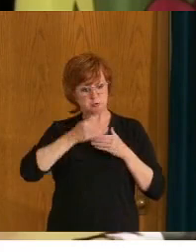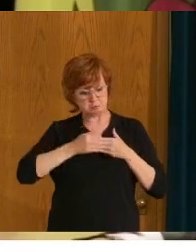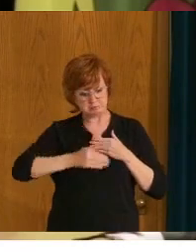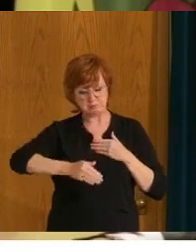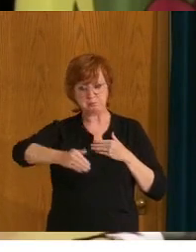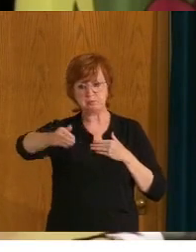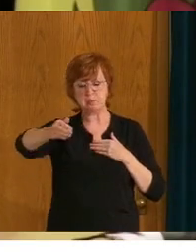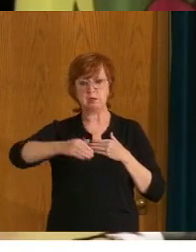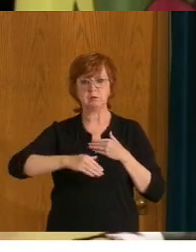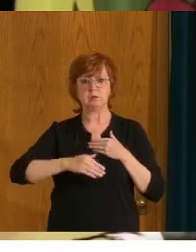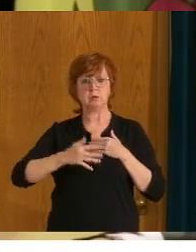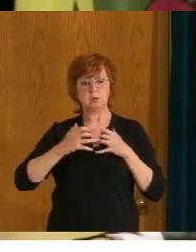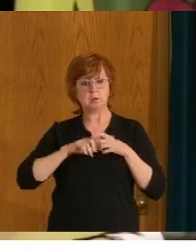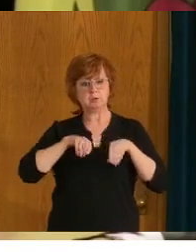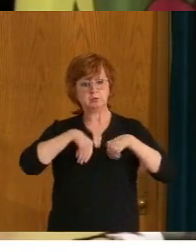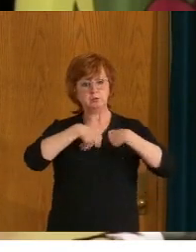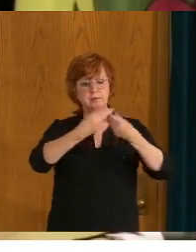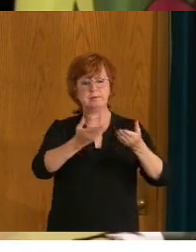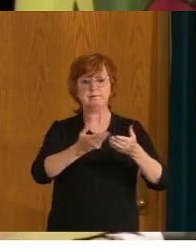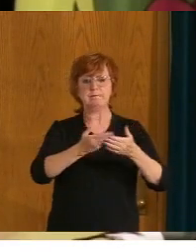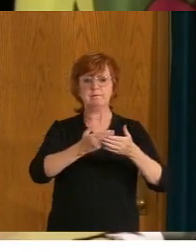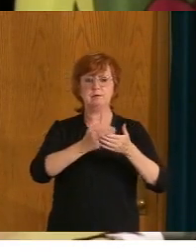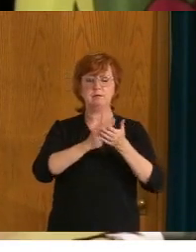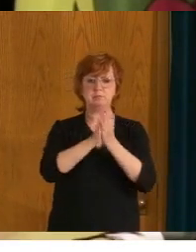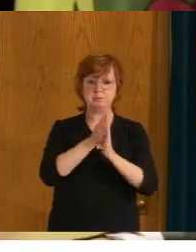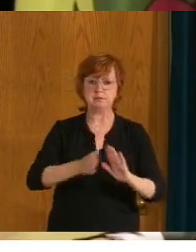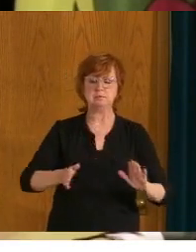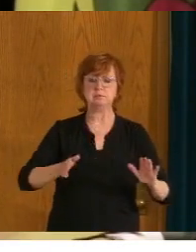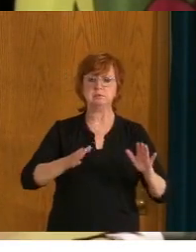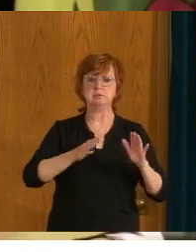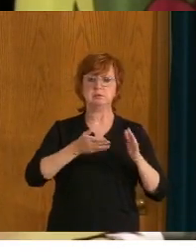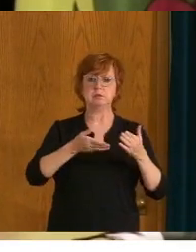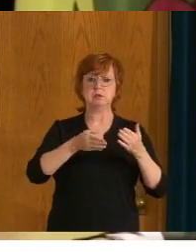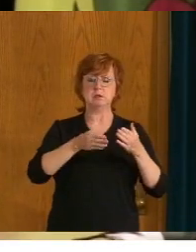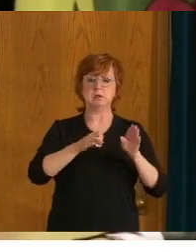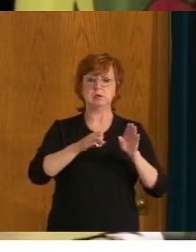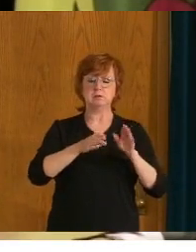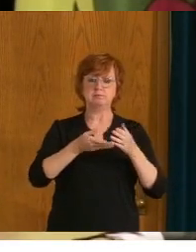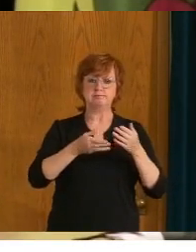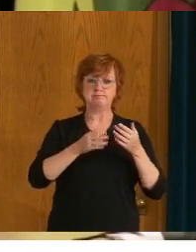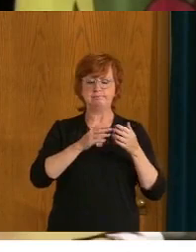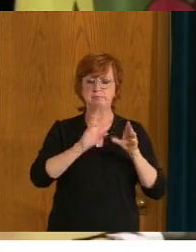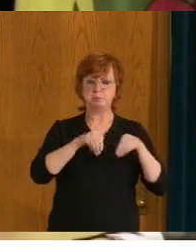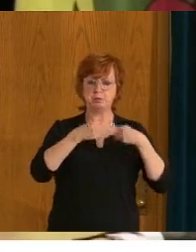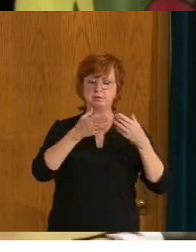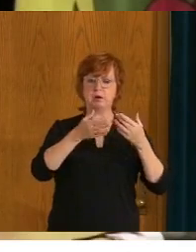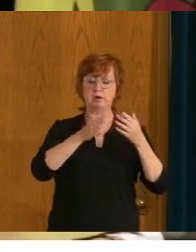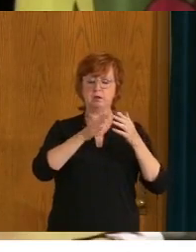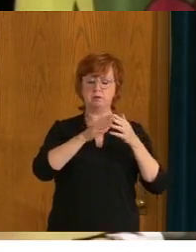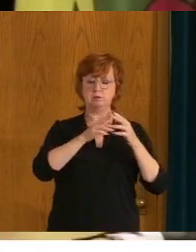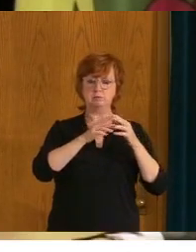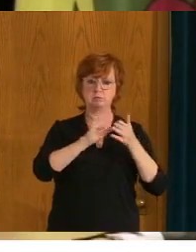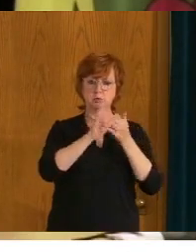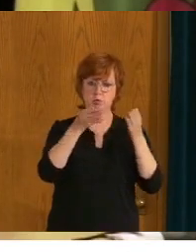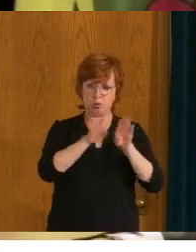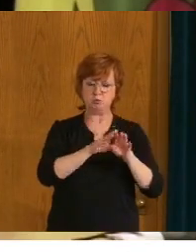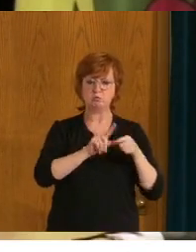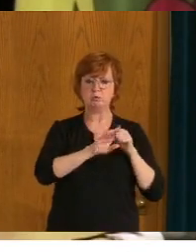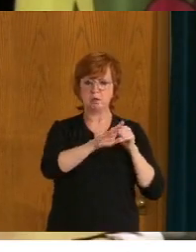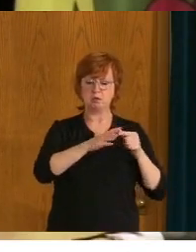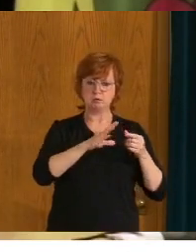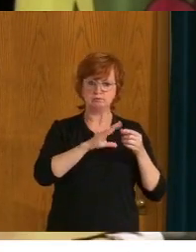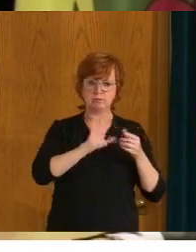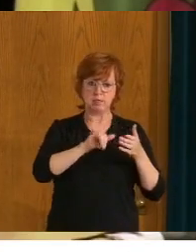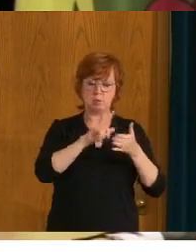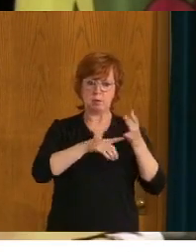provide closure, uh, for these families, but also to make positive decisions so that everyone is included in, uh, you know, our economic society and our, in our communities